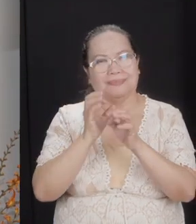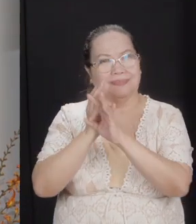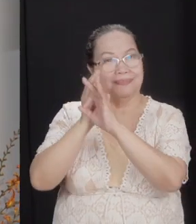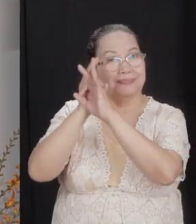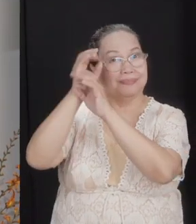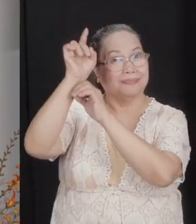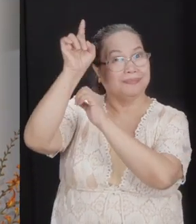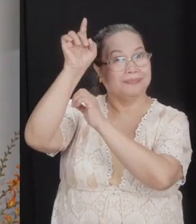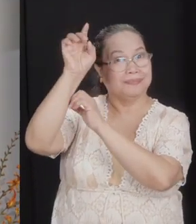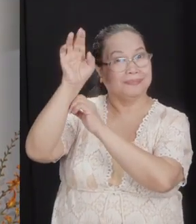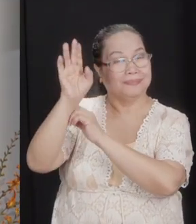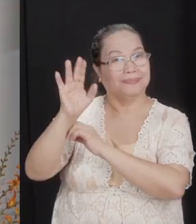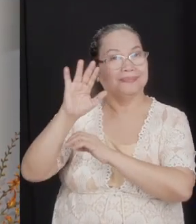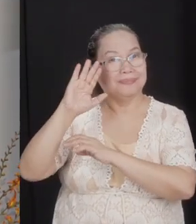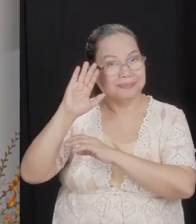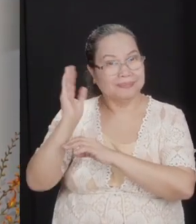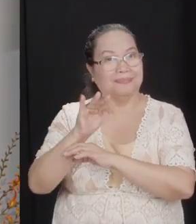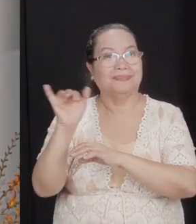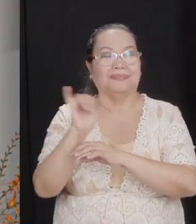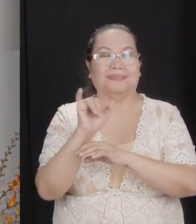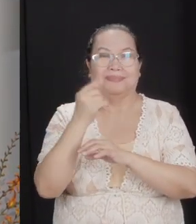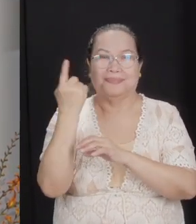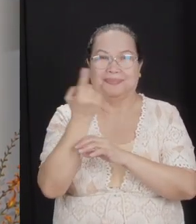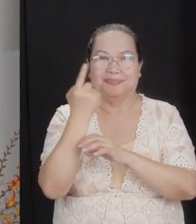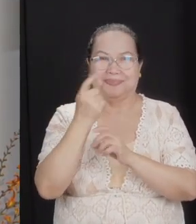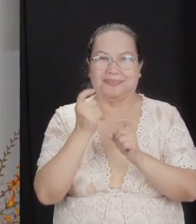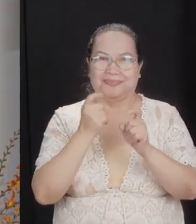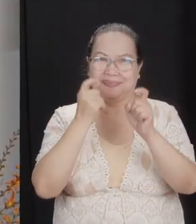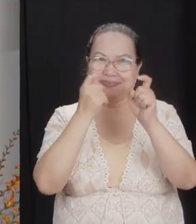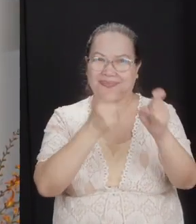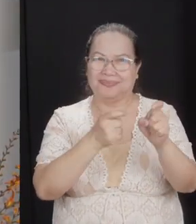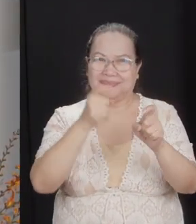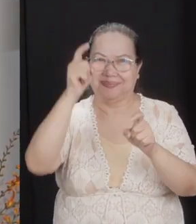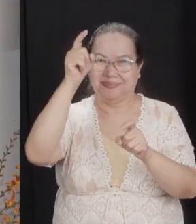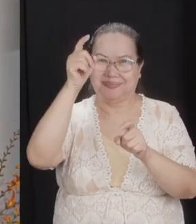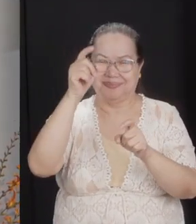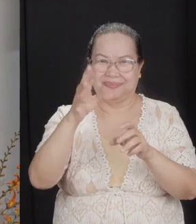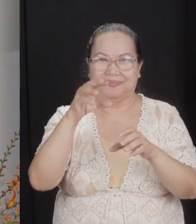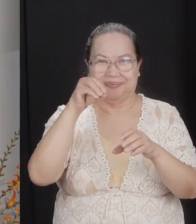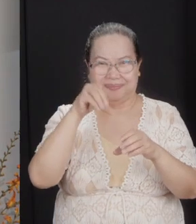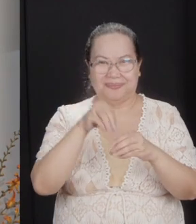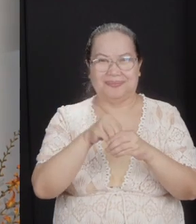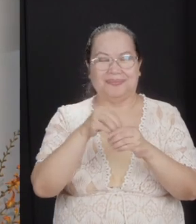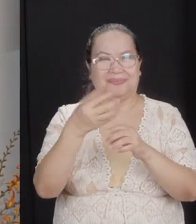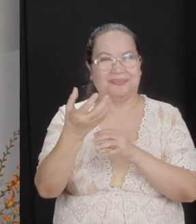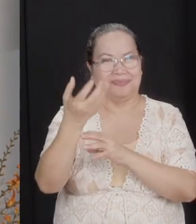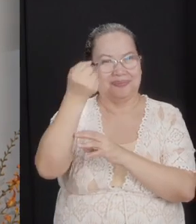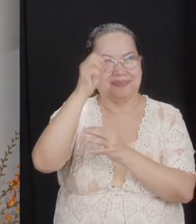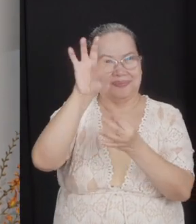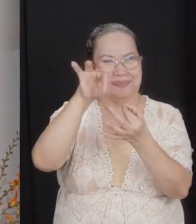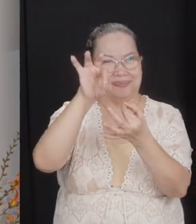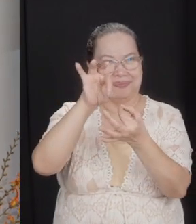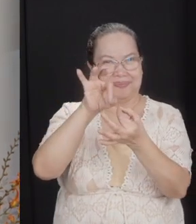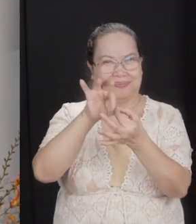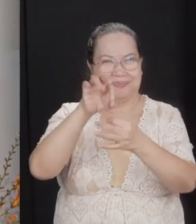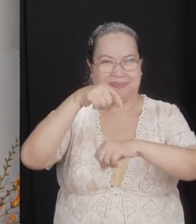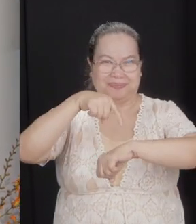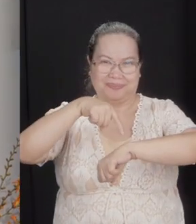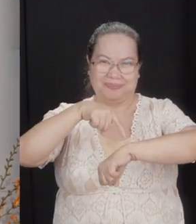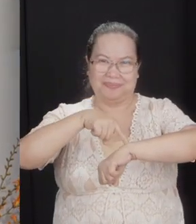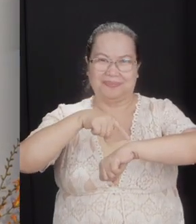to God, like for them, is always rewarded by God in His perfect time.